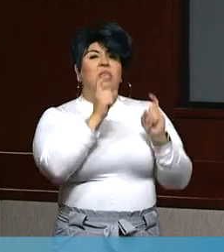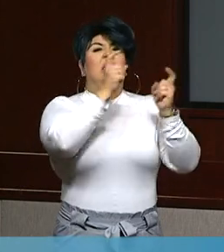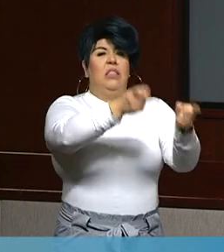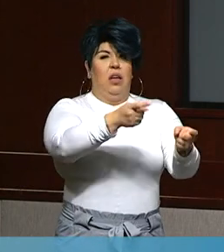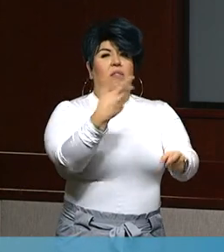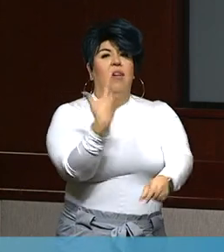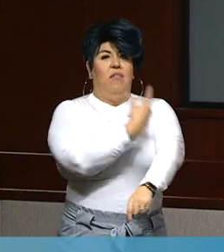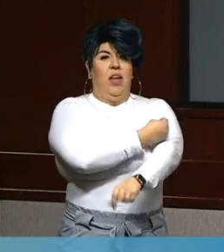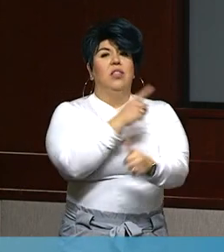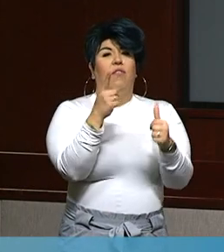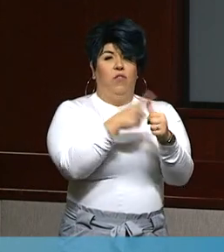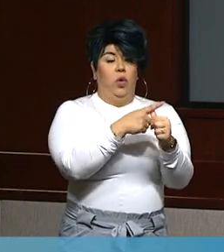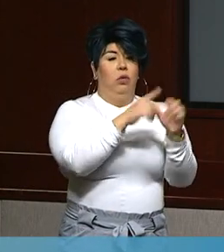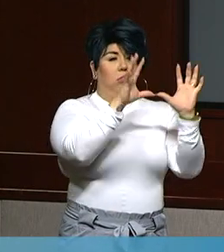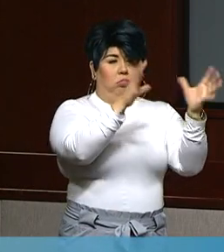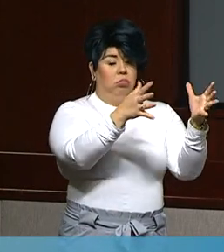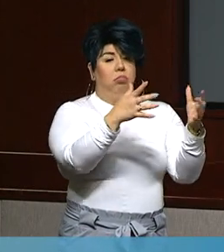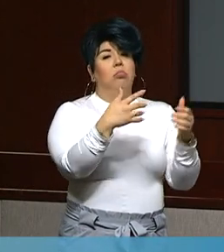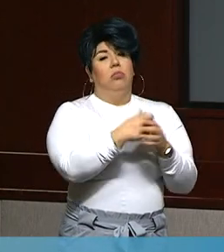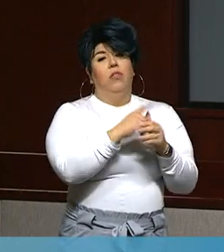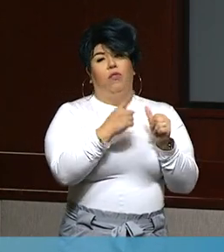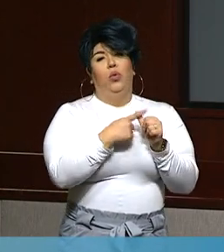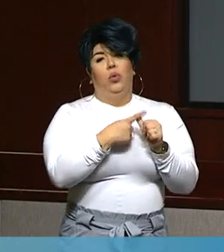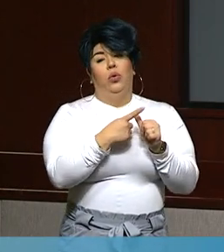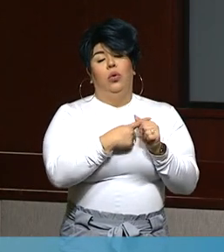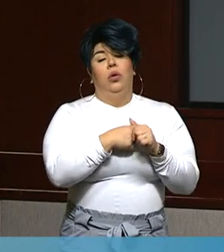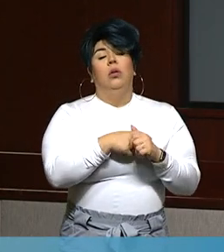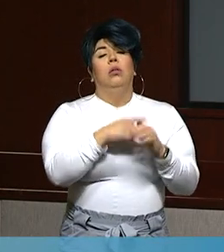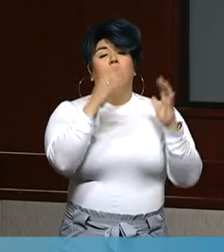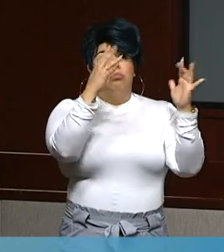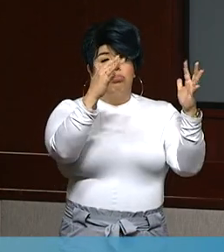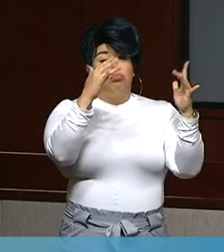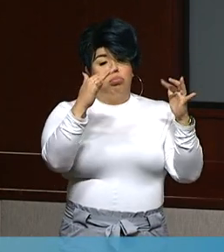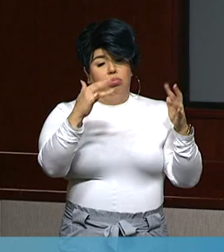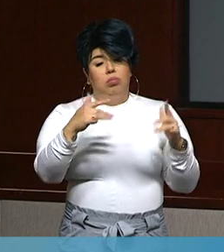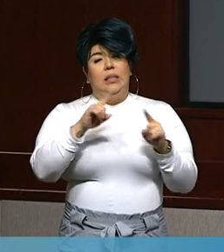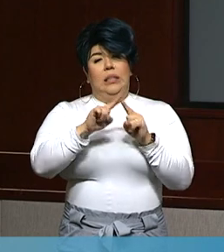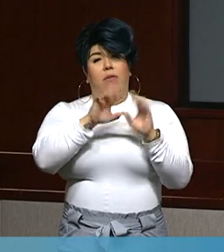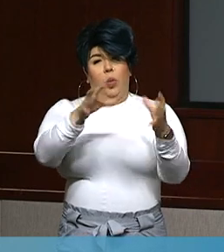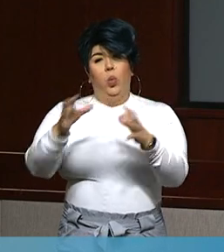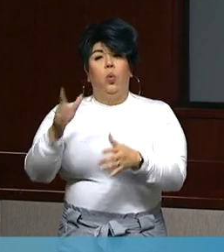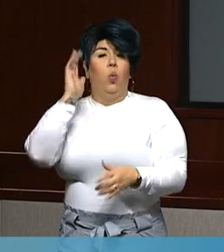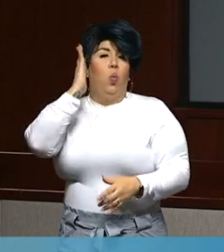all of the rest of the health care organization protected, and then moving on to the next populations.